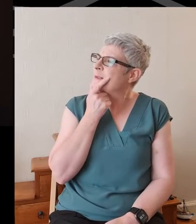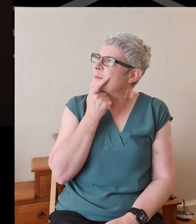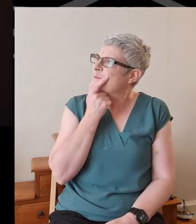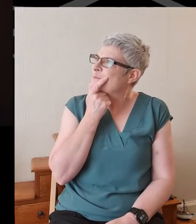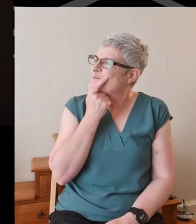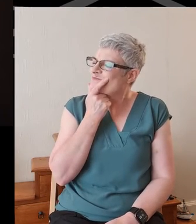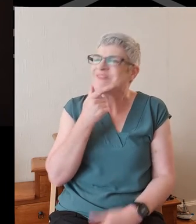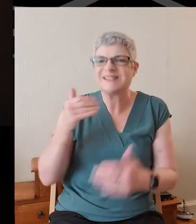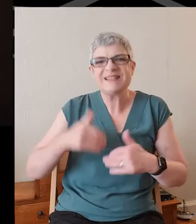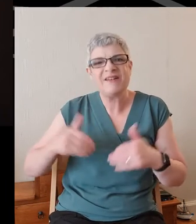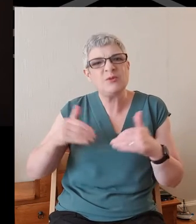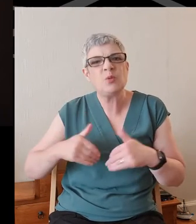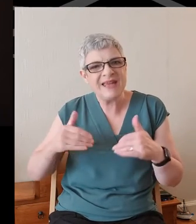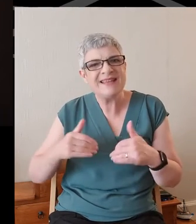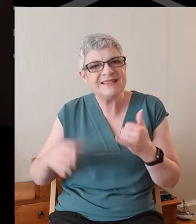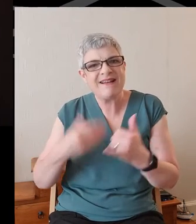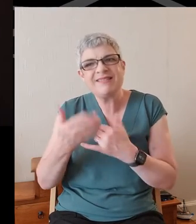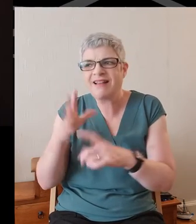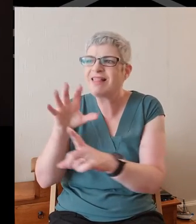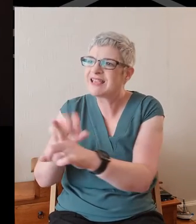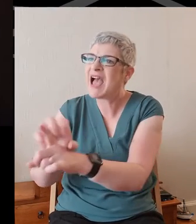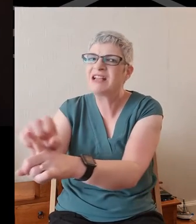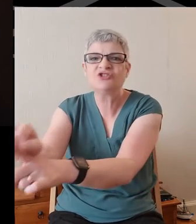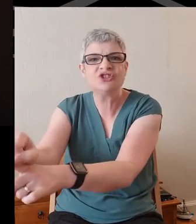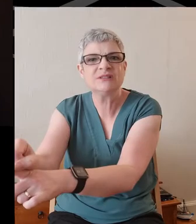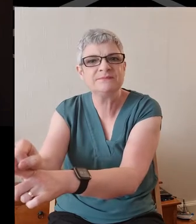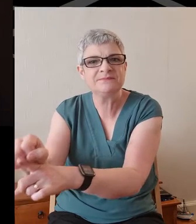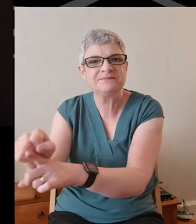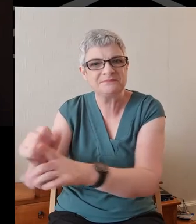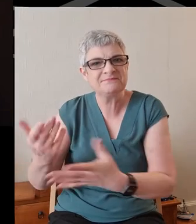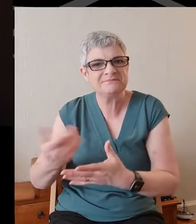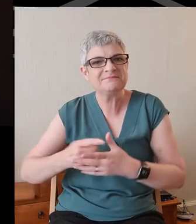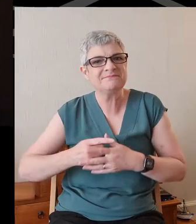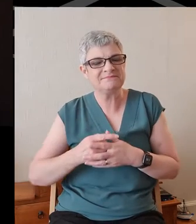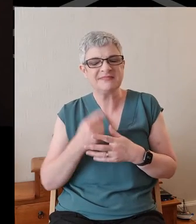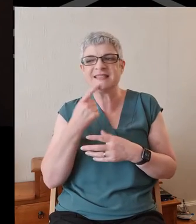I shall have to wait until I catch up with it, said Winnie the Pooh.